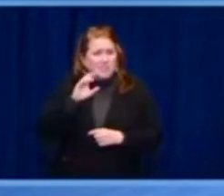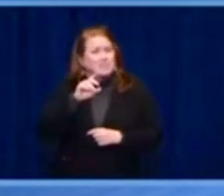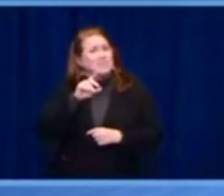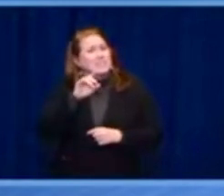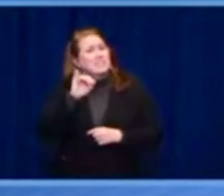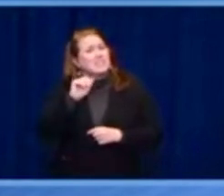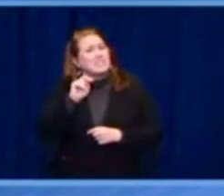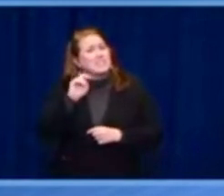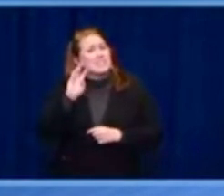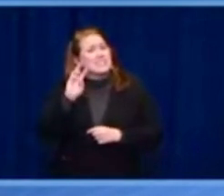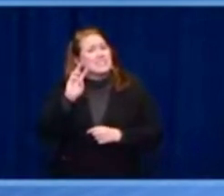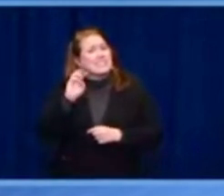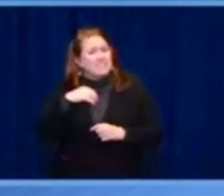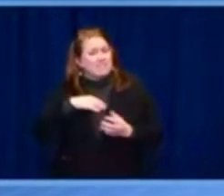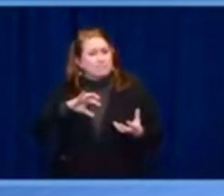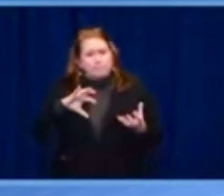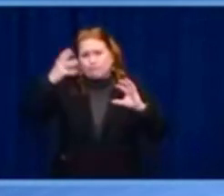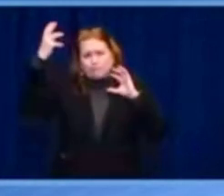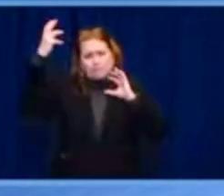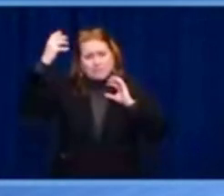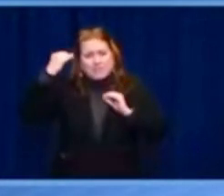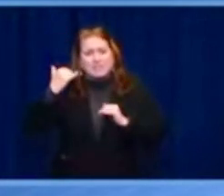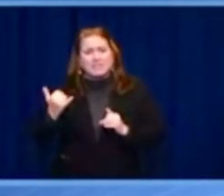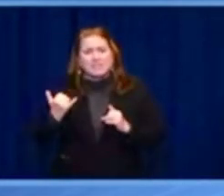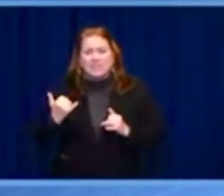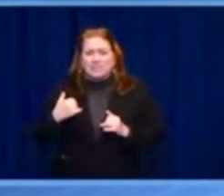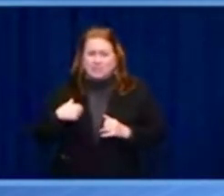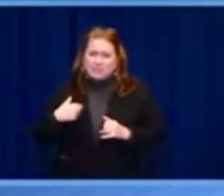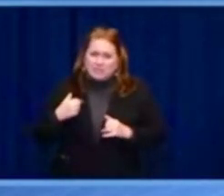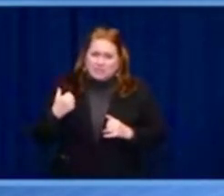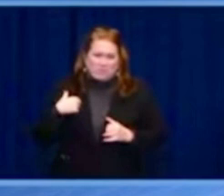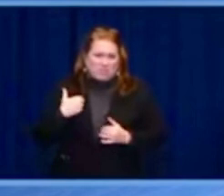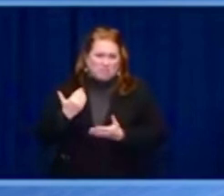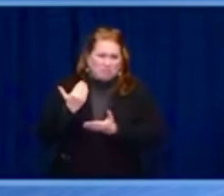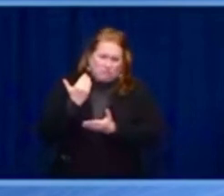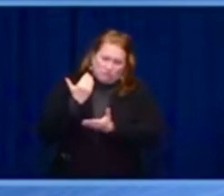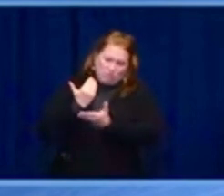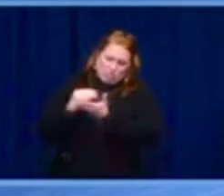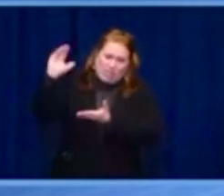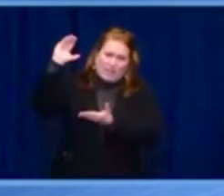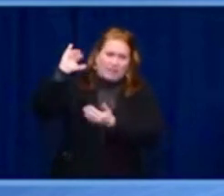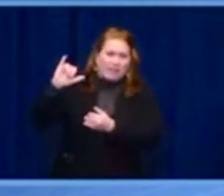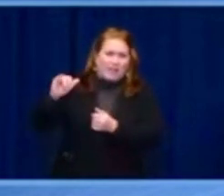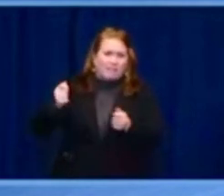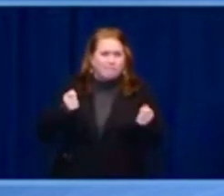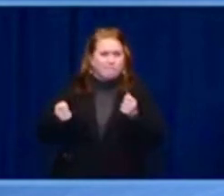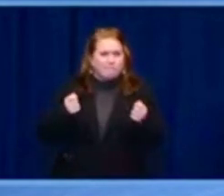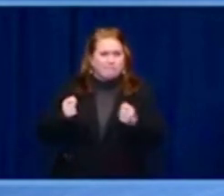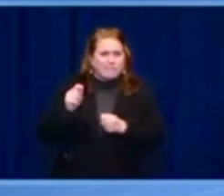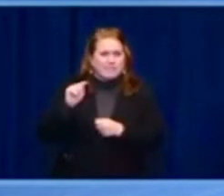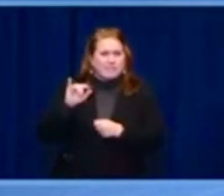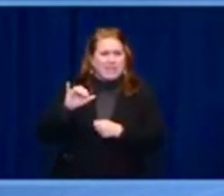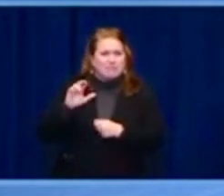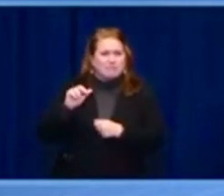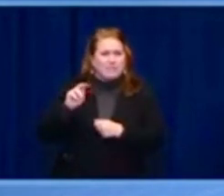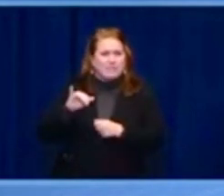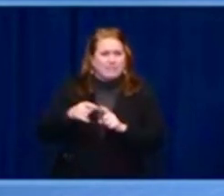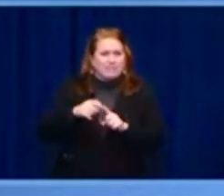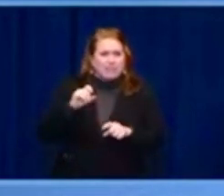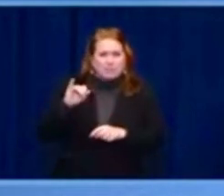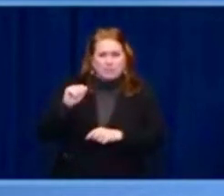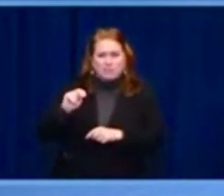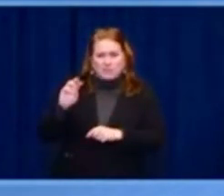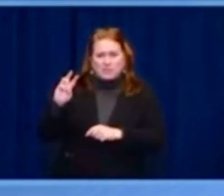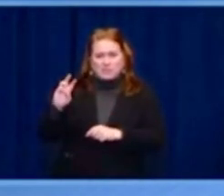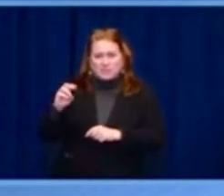to further strengthen protections by working to pass what we call the John Lewis Voting Rights Advancement Act, and the Freedom to Vote Act,